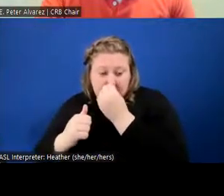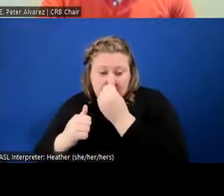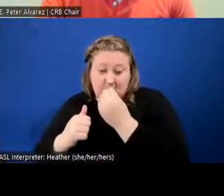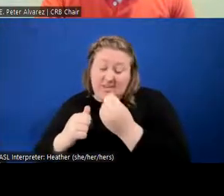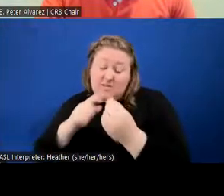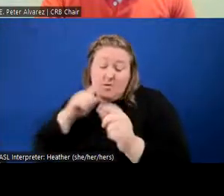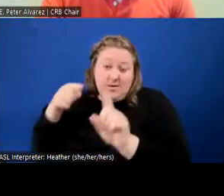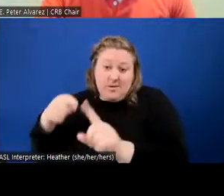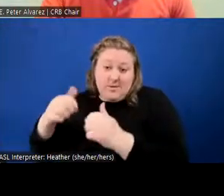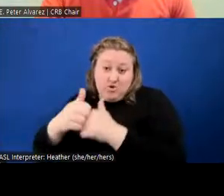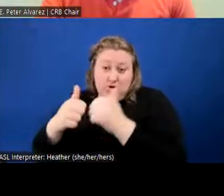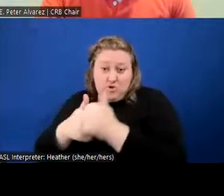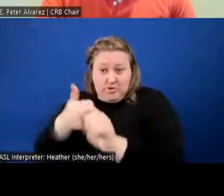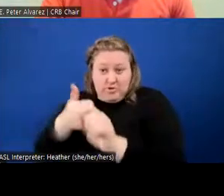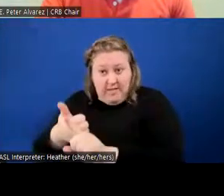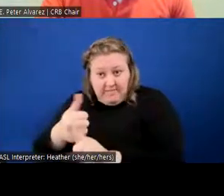great.